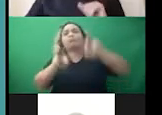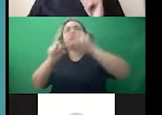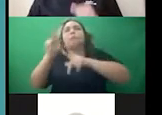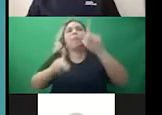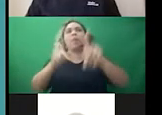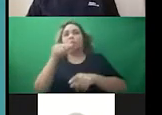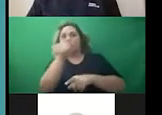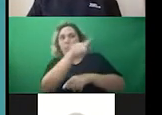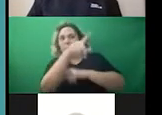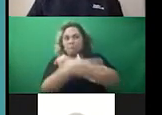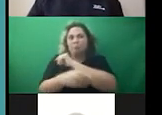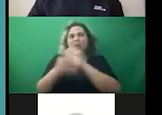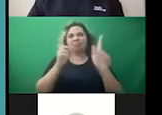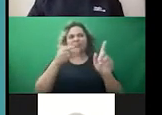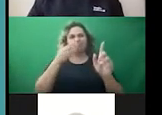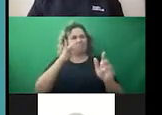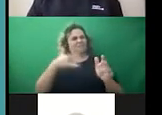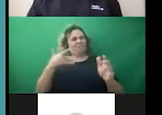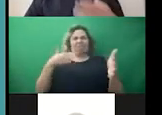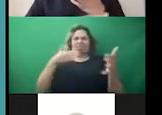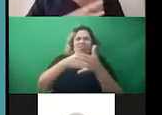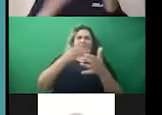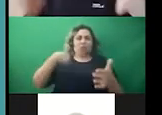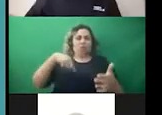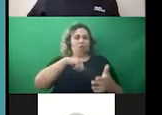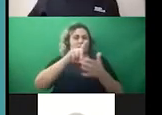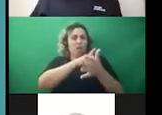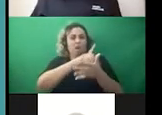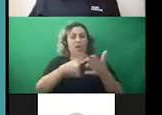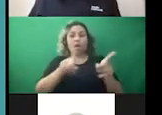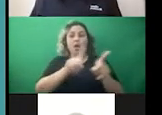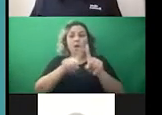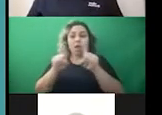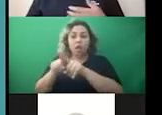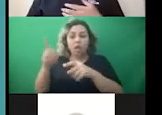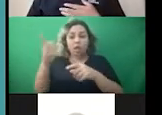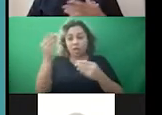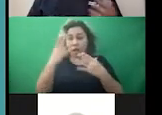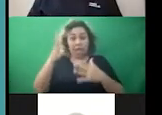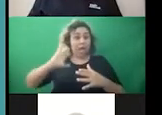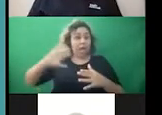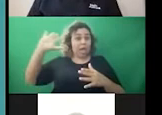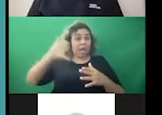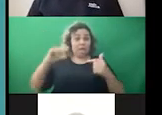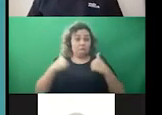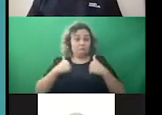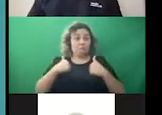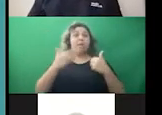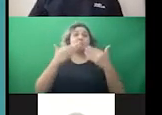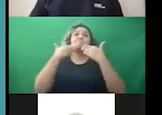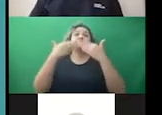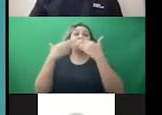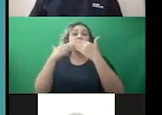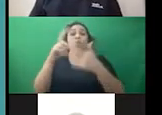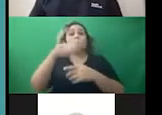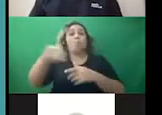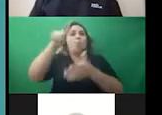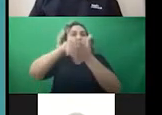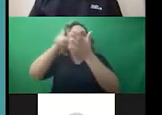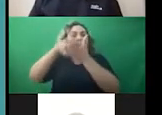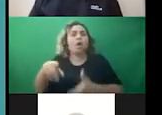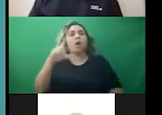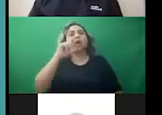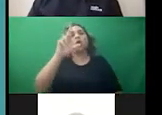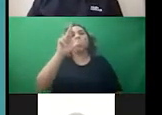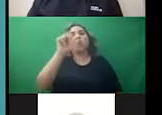jump in, I just wanted to give an acknowledgement that I wasn't born knowing all of this. I'm extremely grateful to the researchers like Brandy